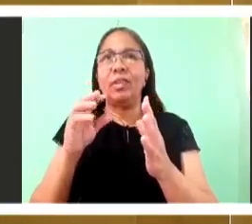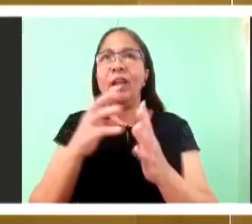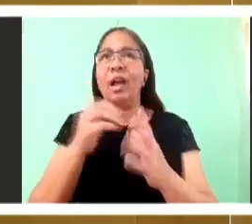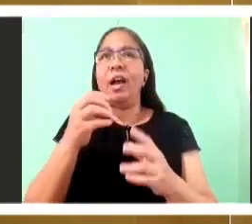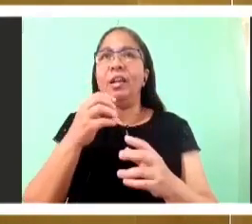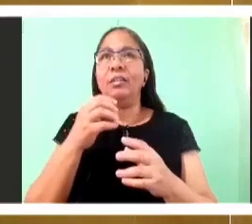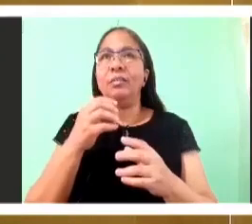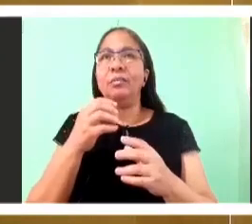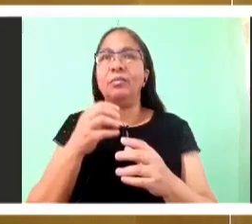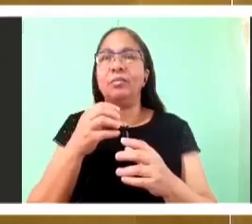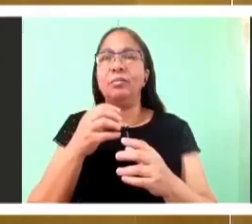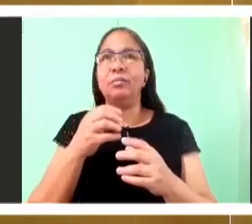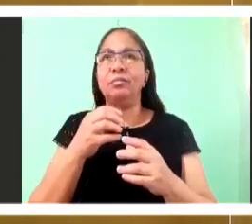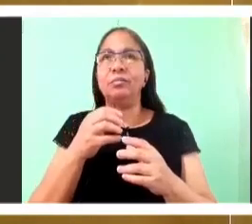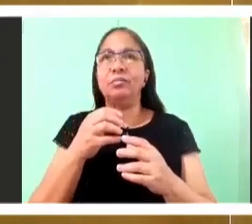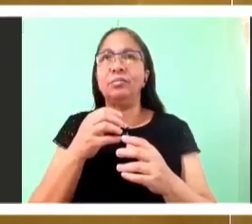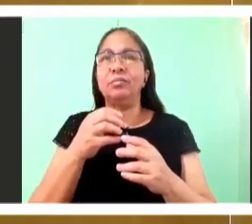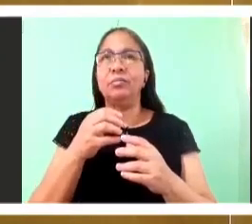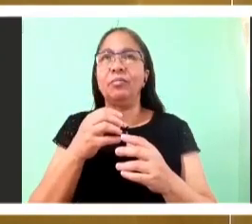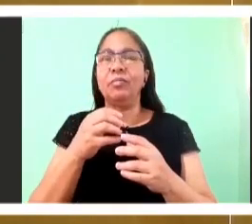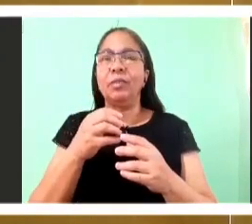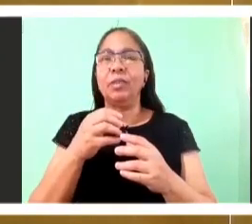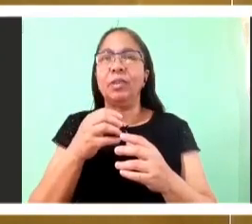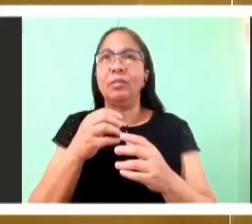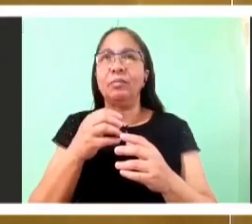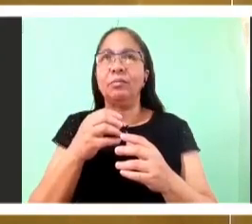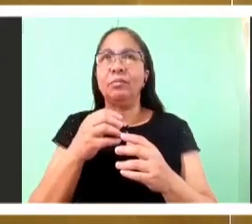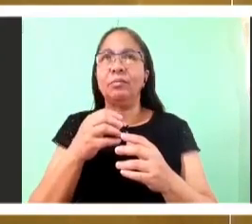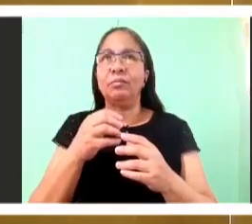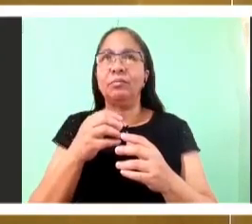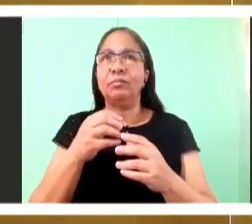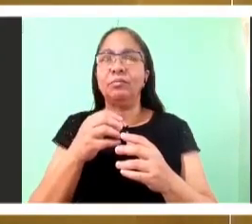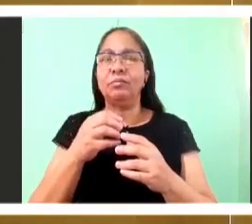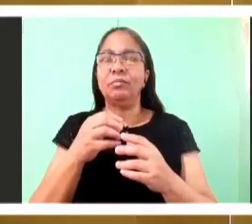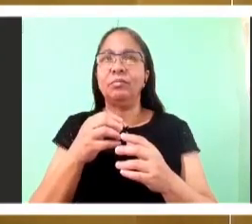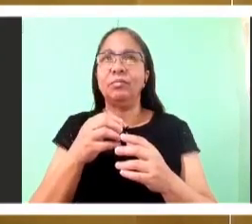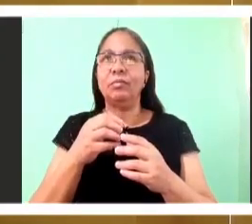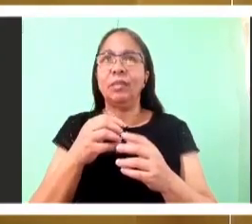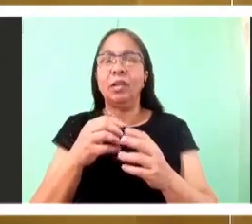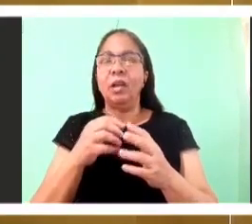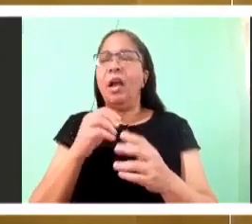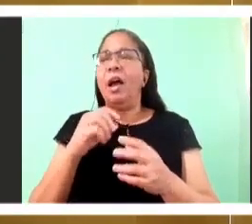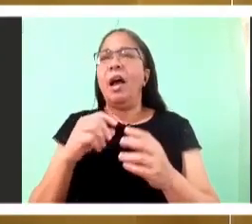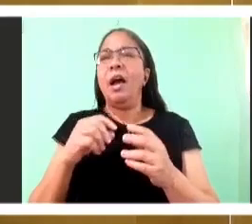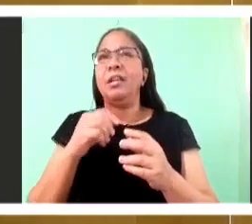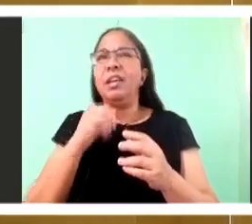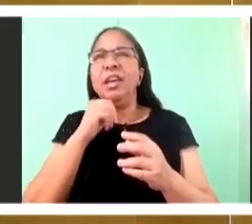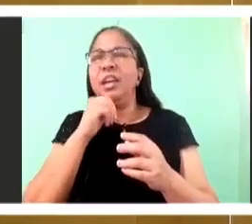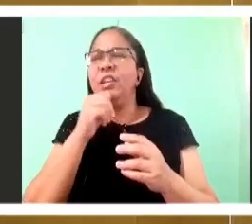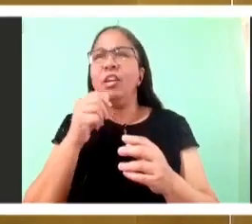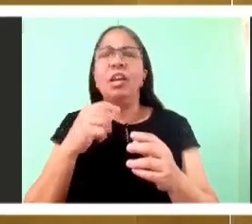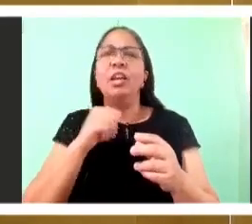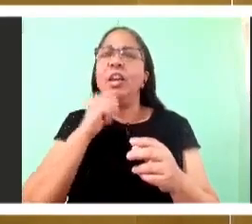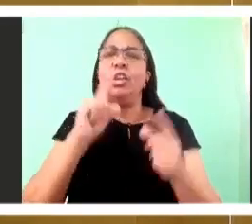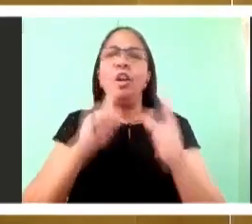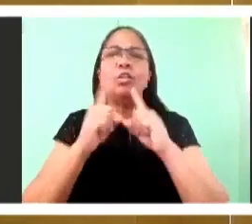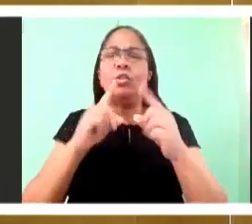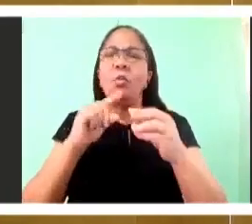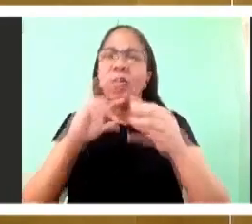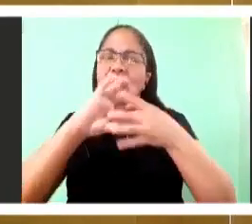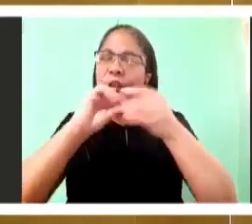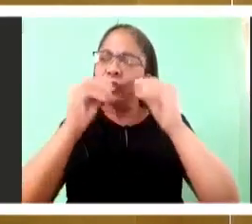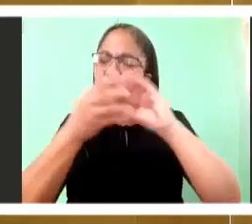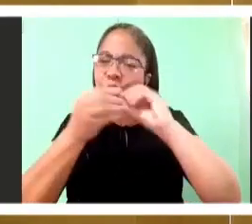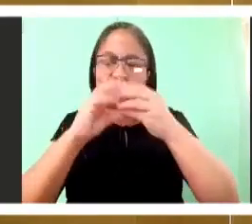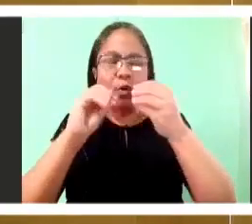changes the verb to eat, to trogo, it is clear in any first century Jew's mind that this,